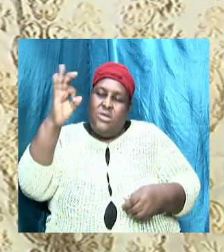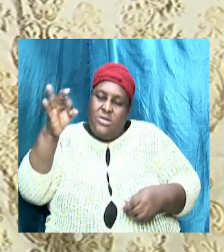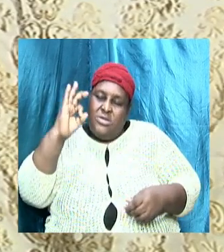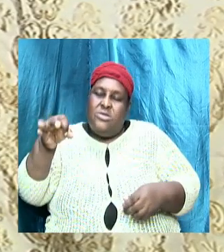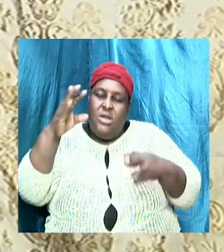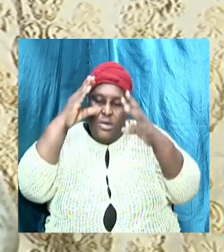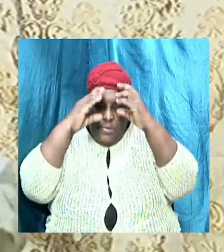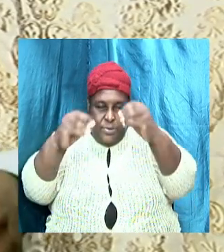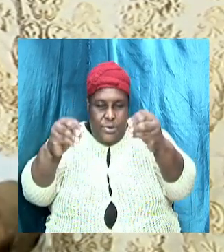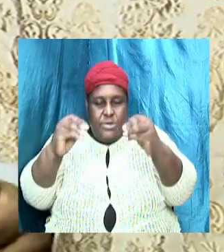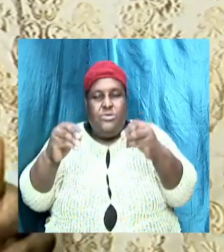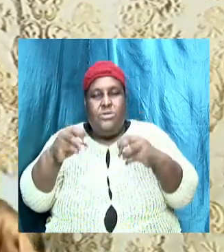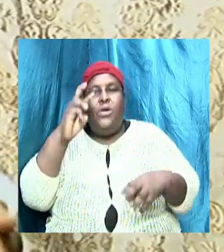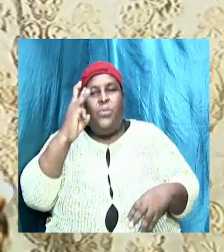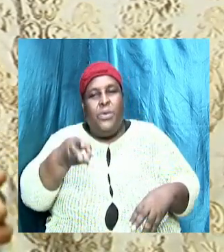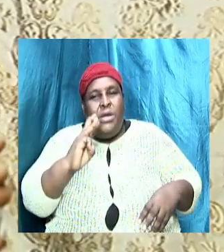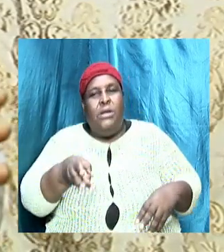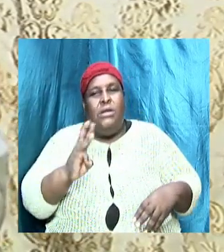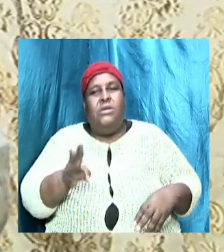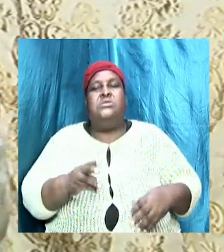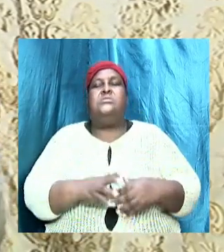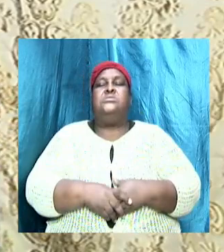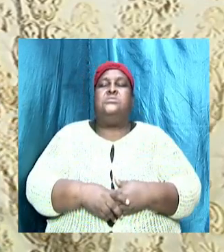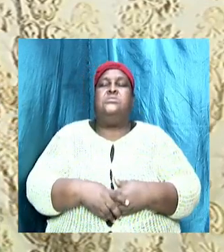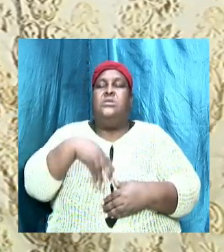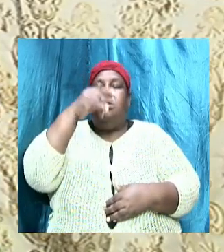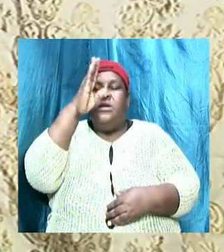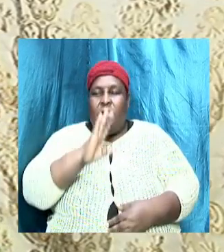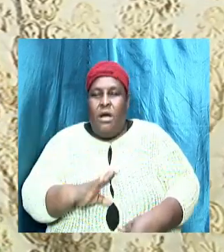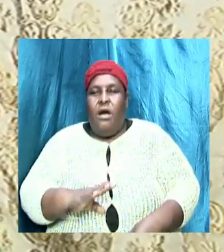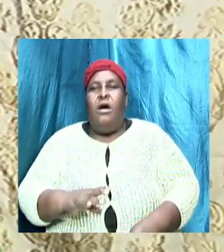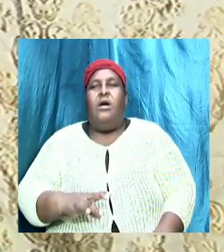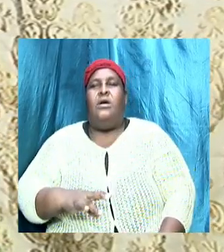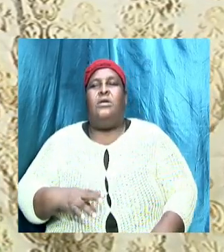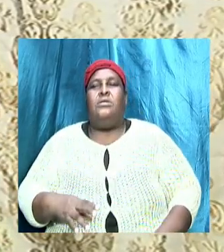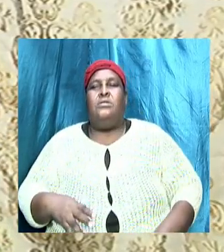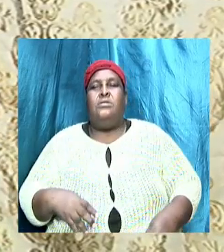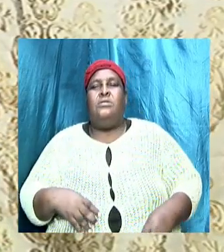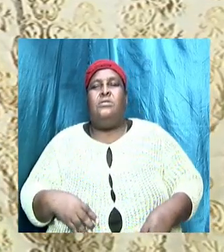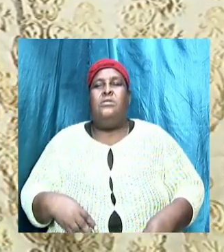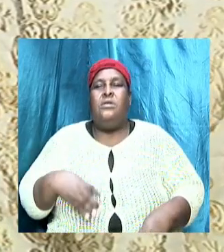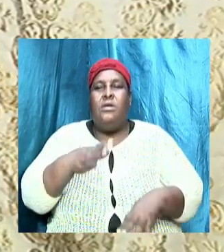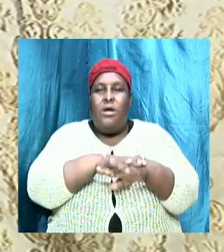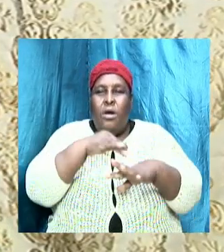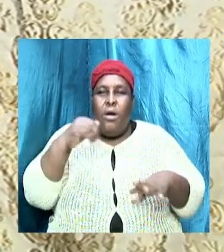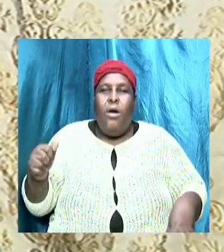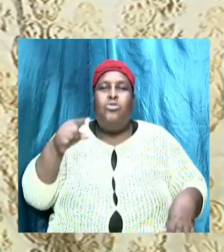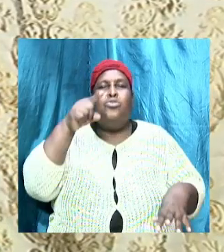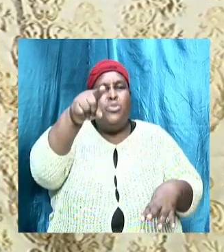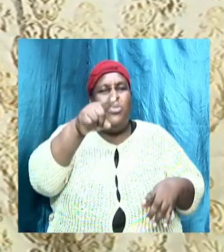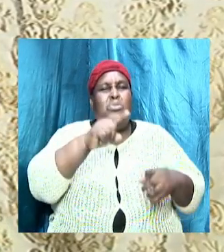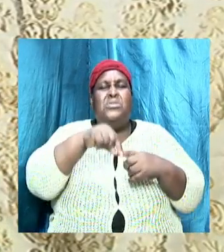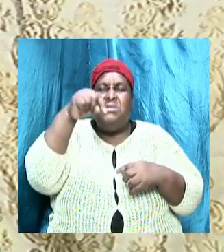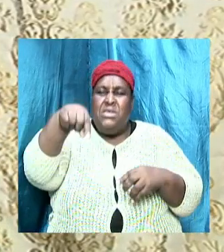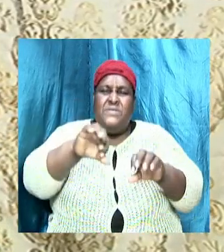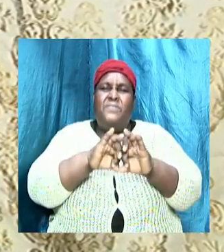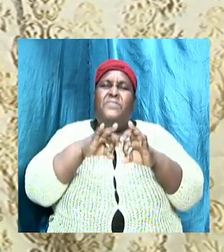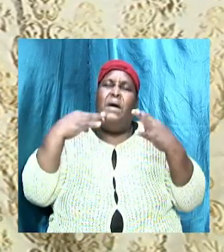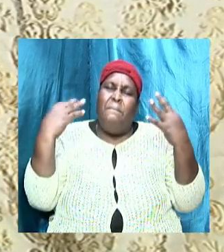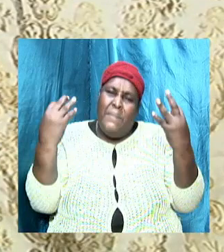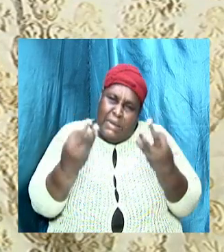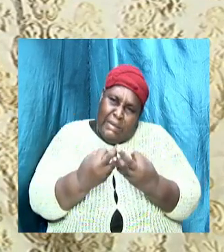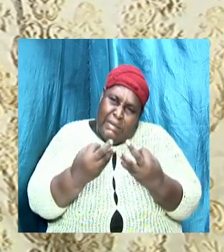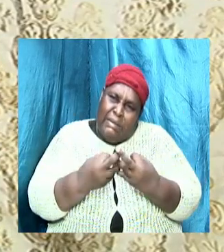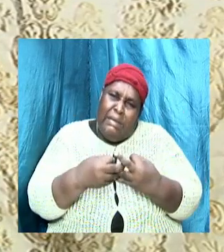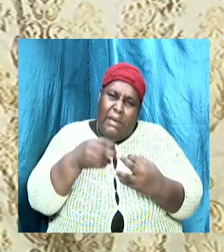the witnessing whatever it is God entrusted you he called you to this family called you to this flock because